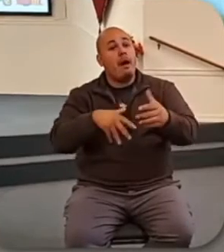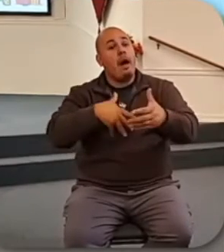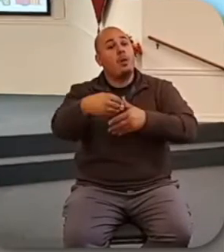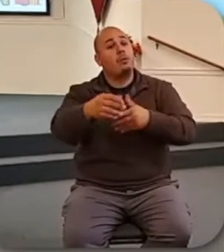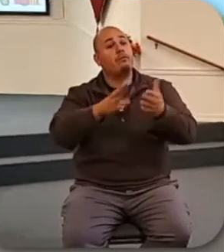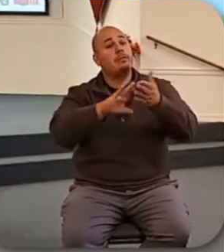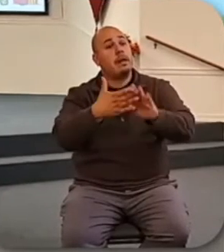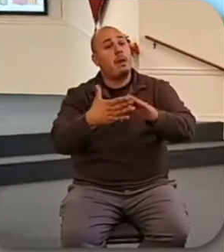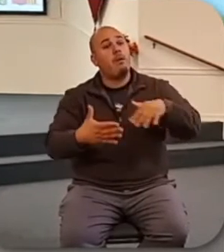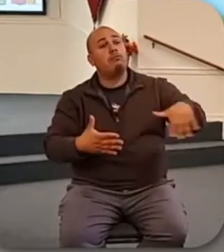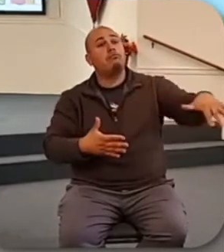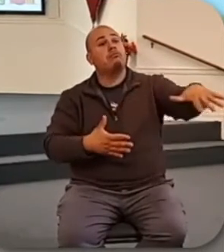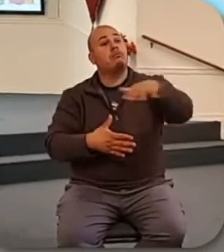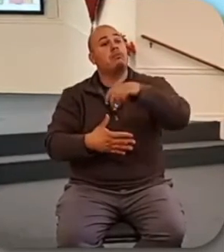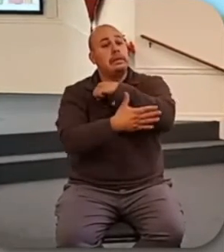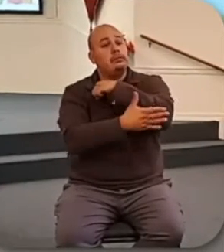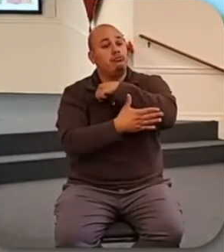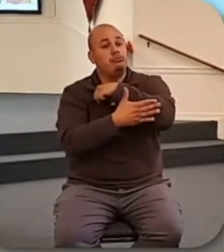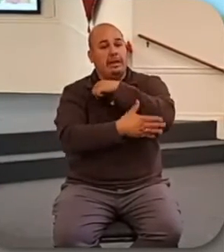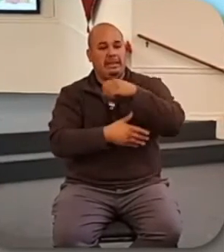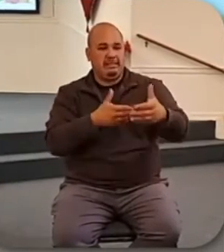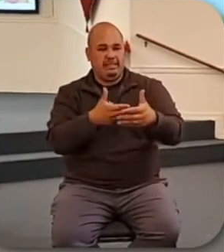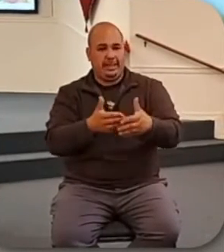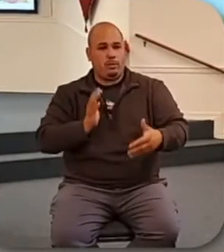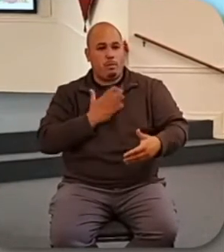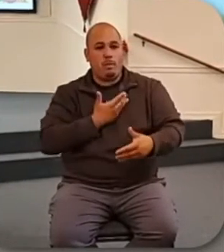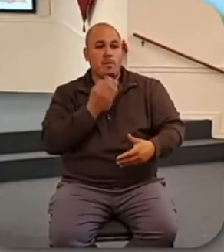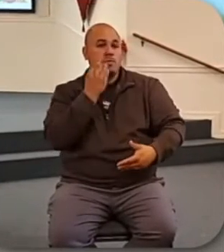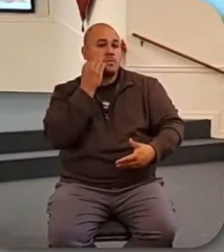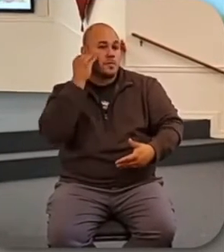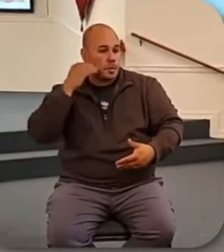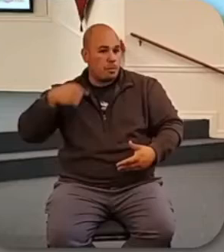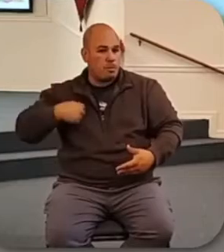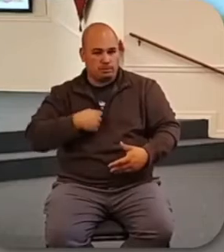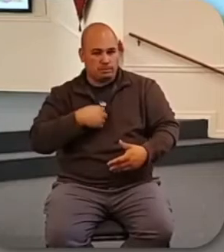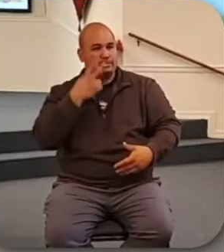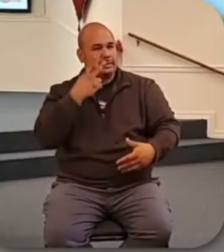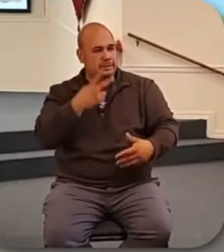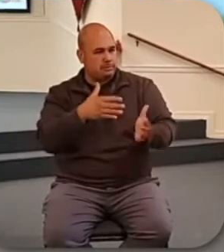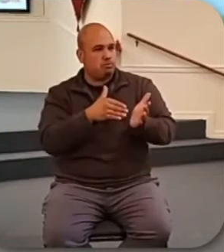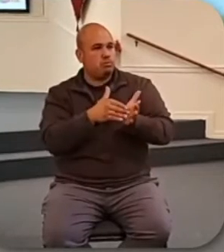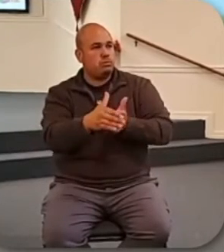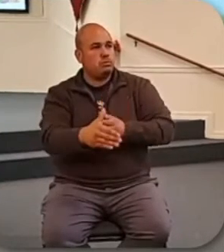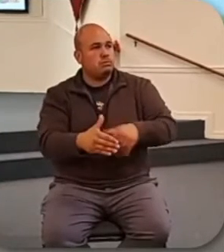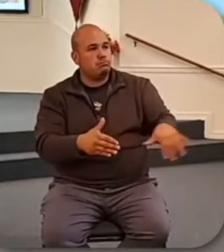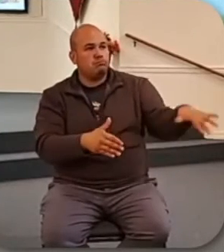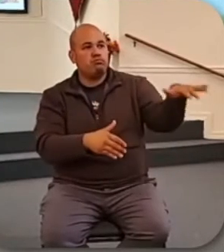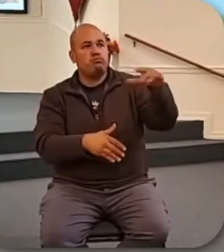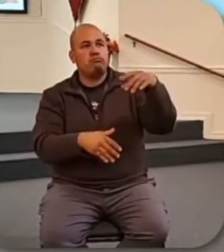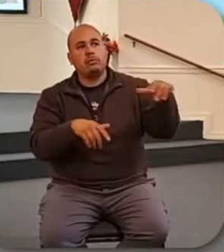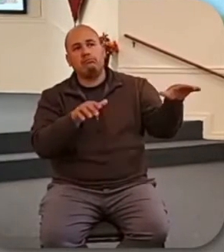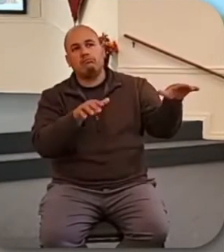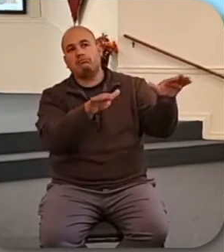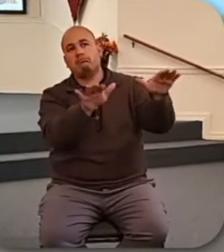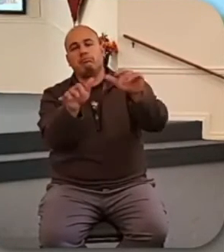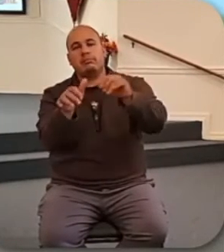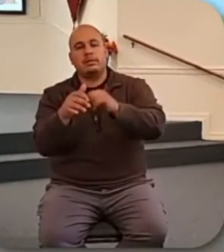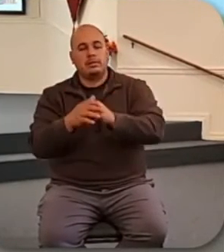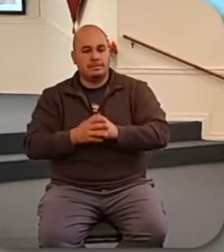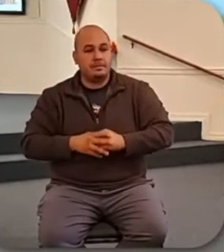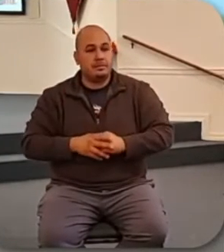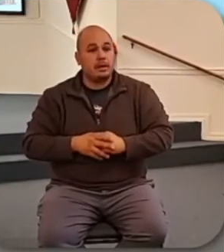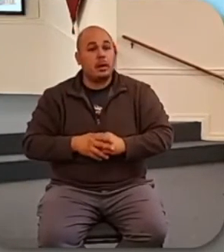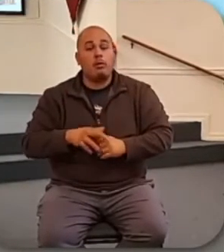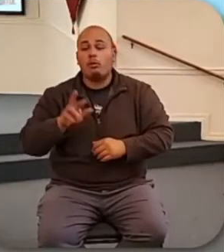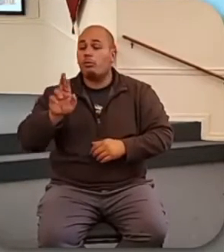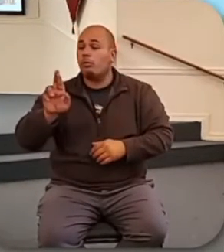see them out in the country. We see them frequently around our house. In fact, I saw some at our house yesterday flying by. Ravens, Jesus says,